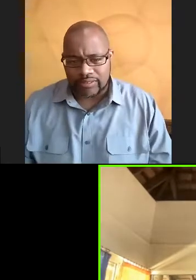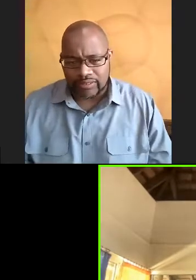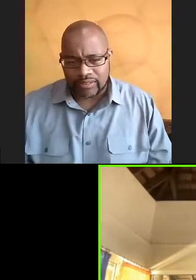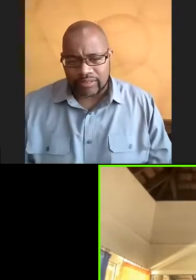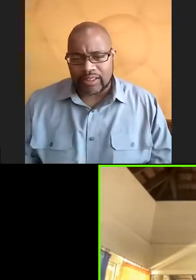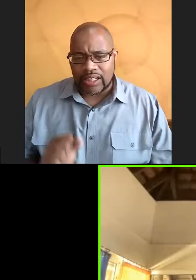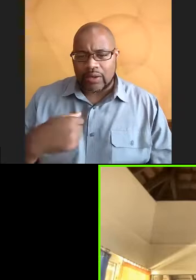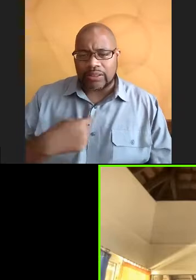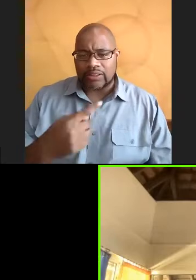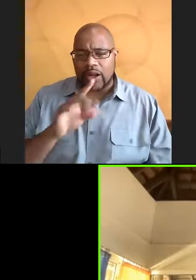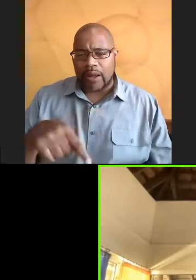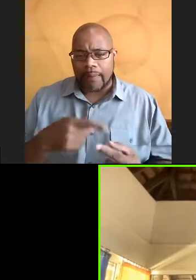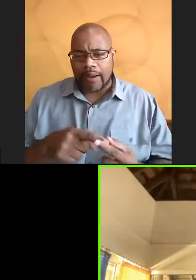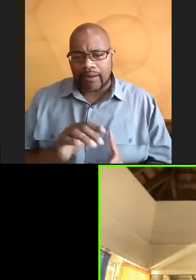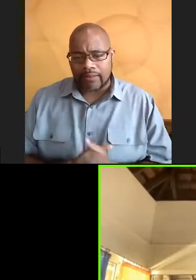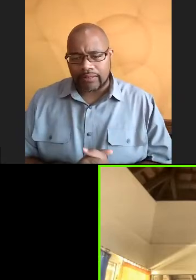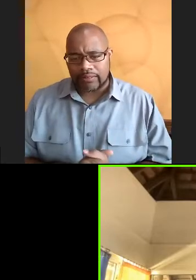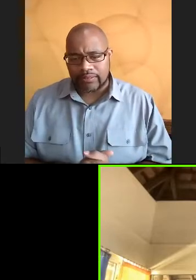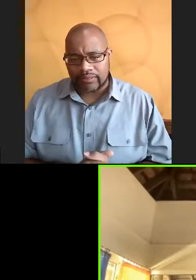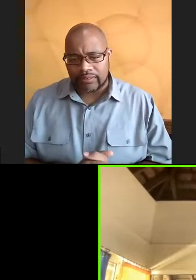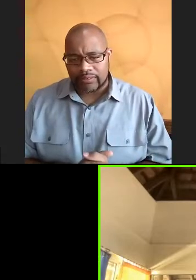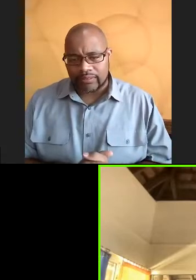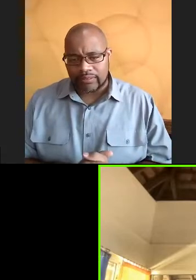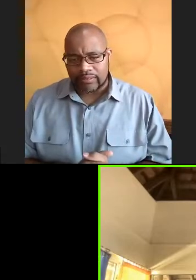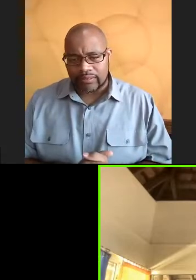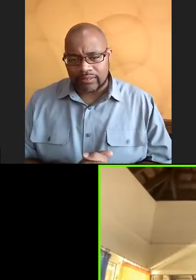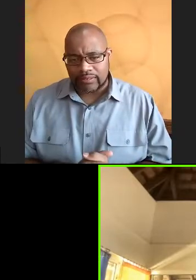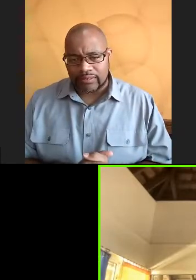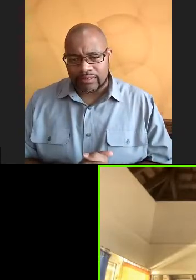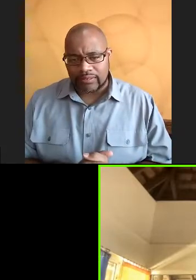I was just talking about STEM, which is